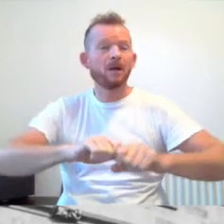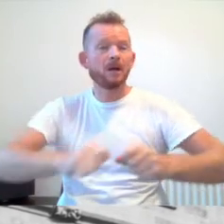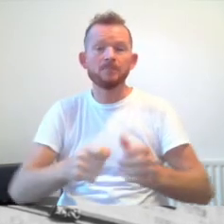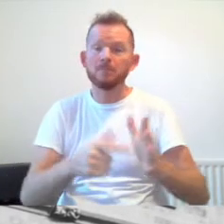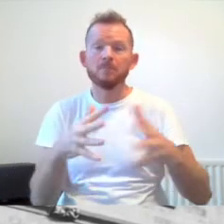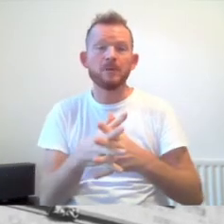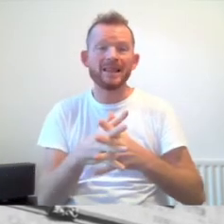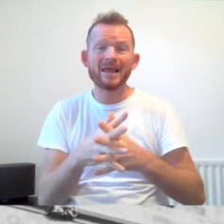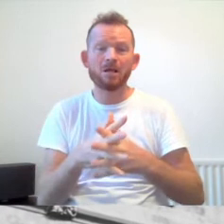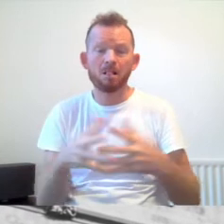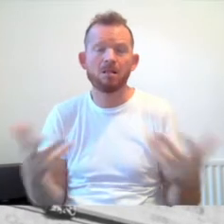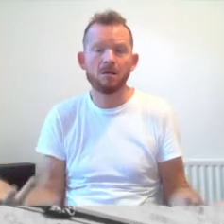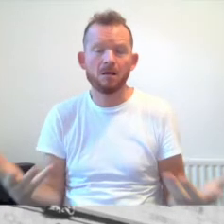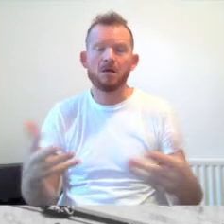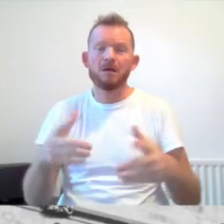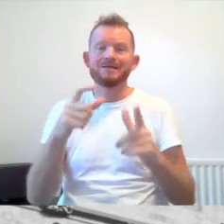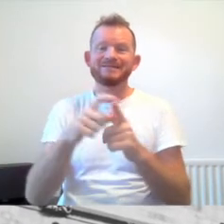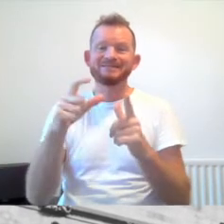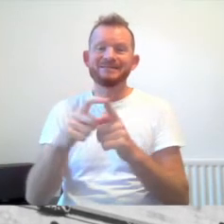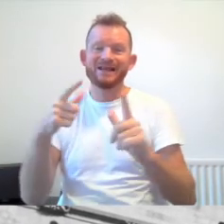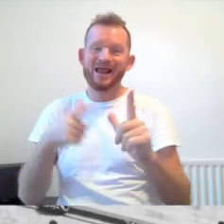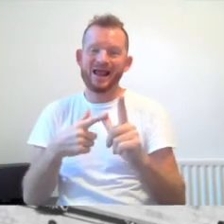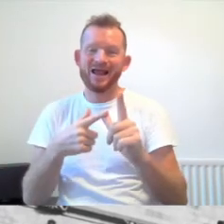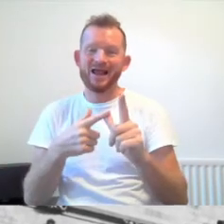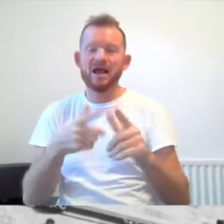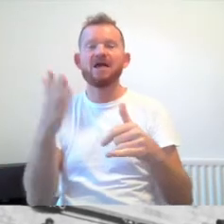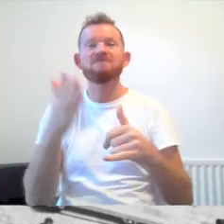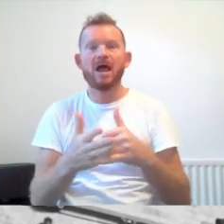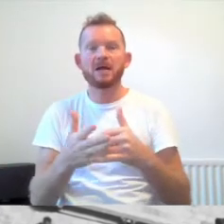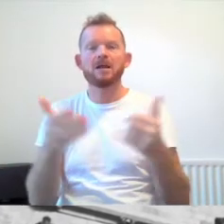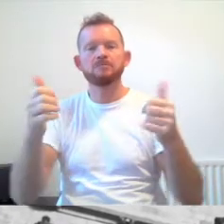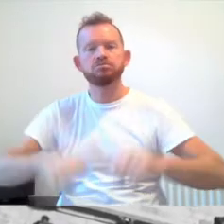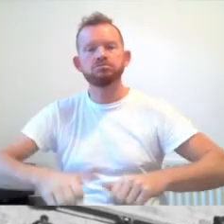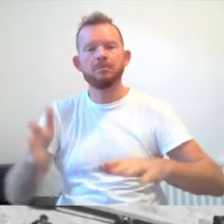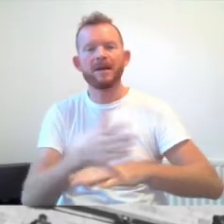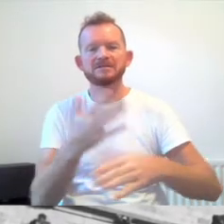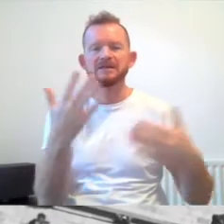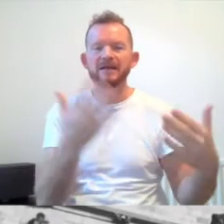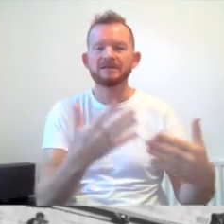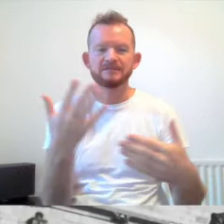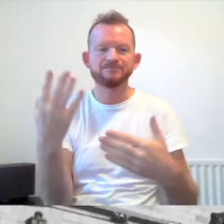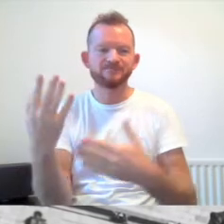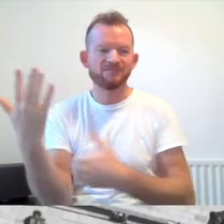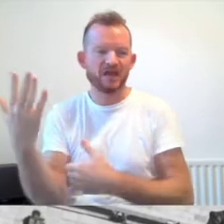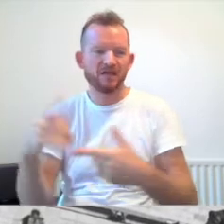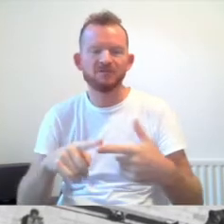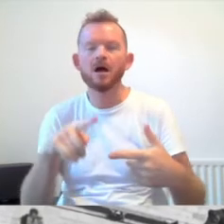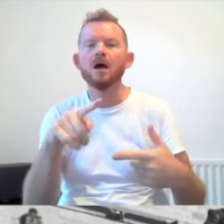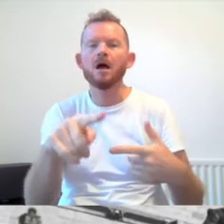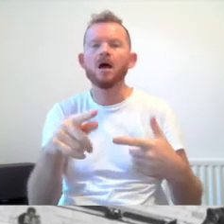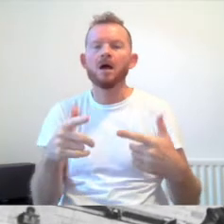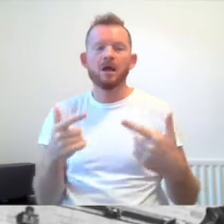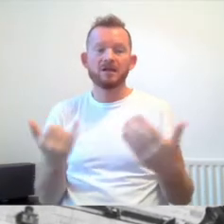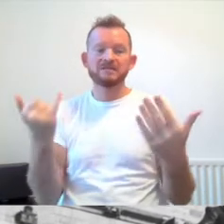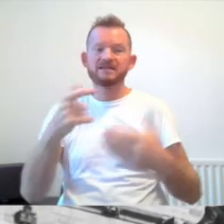The Disability Discrimination Act was finally passed in 1995. This photo is of six